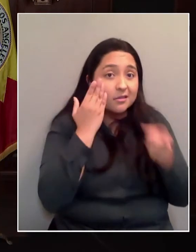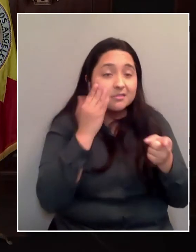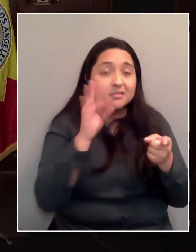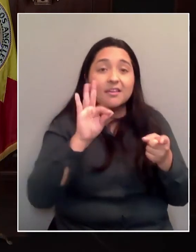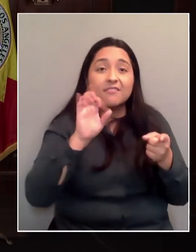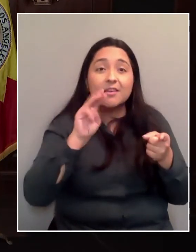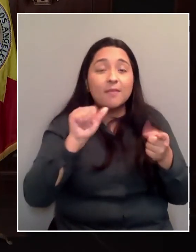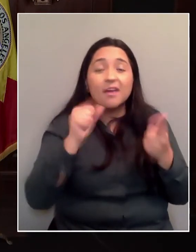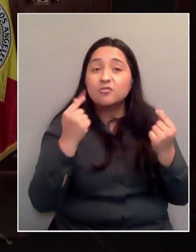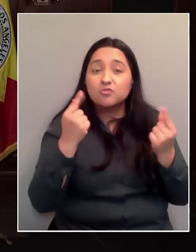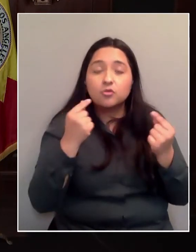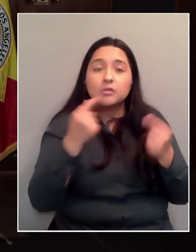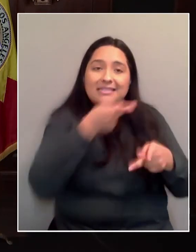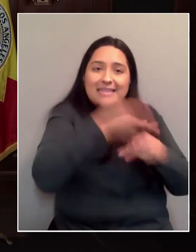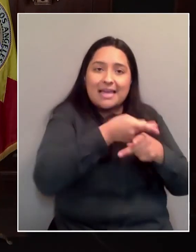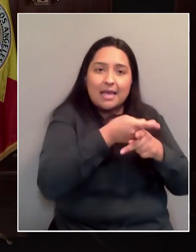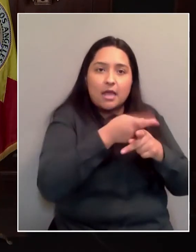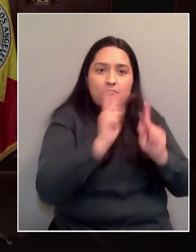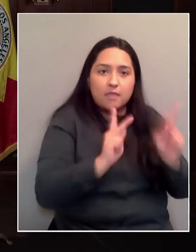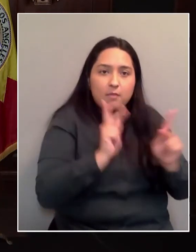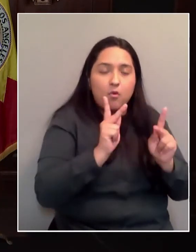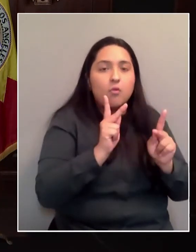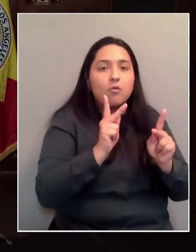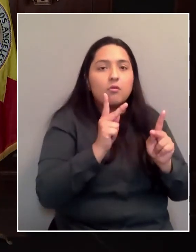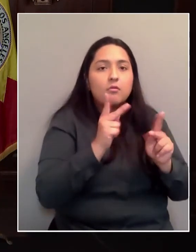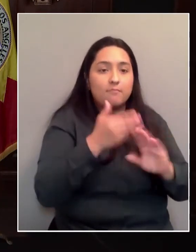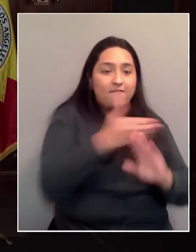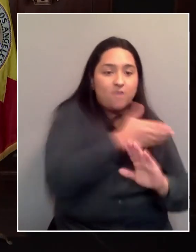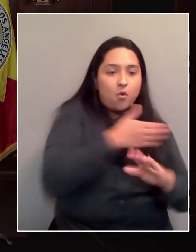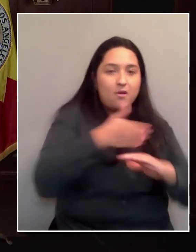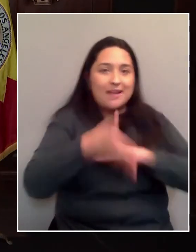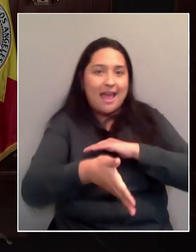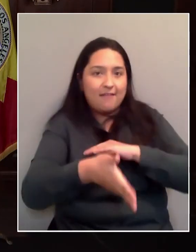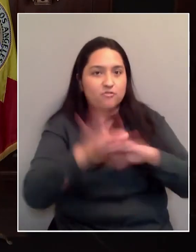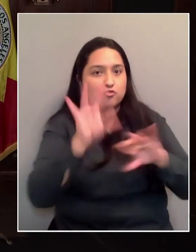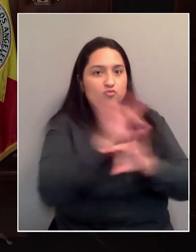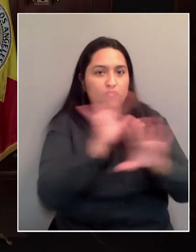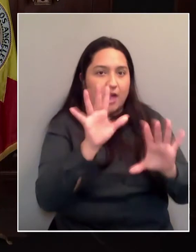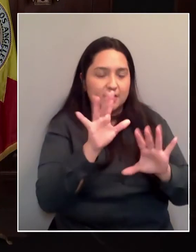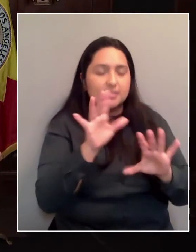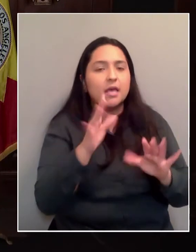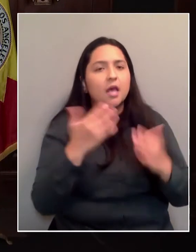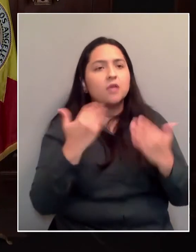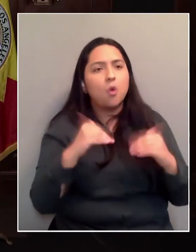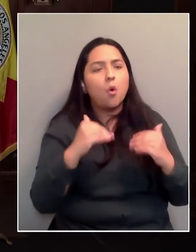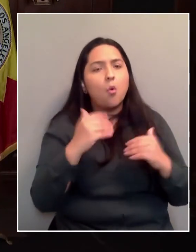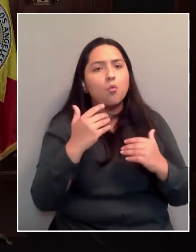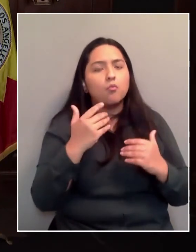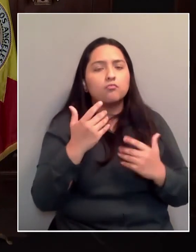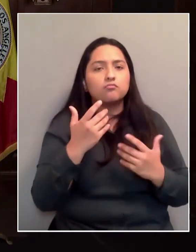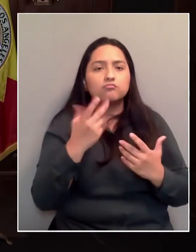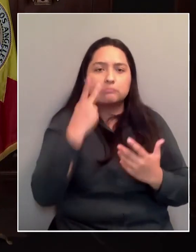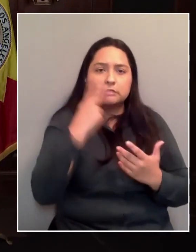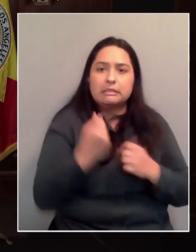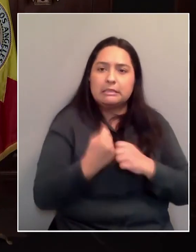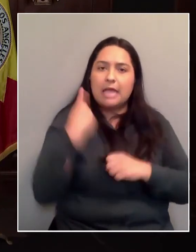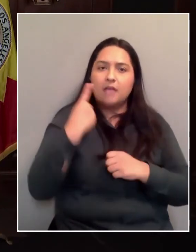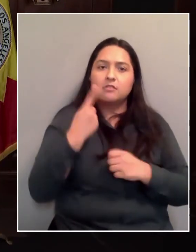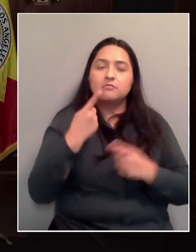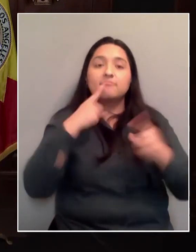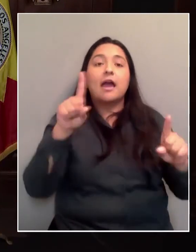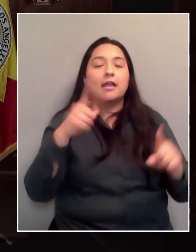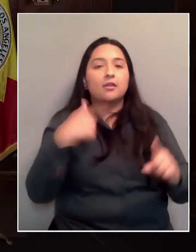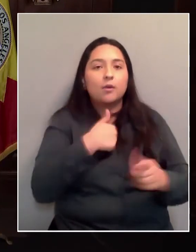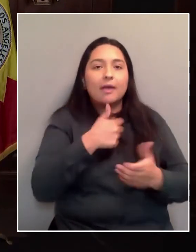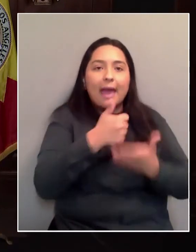and after a crisis hits them. And so why I was heartened to see this past year, that finally we could house people before they got COVID-19.